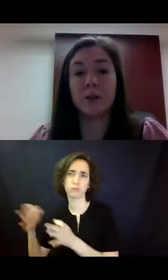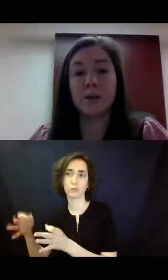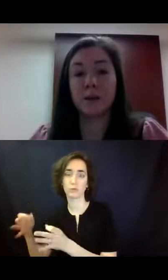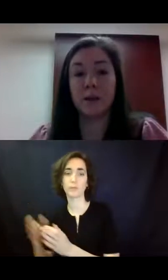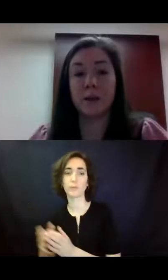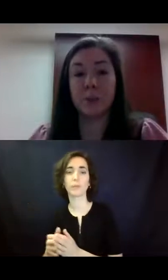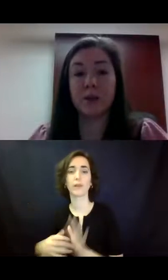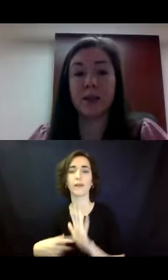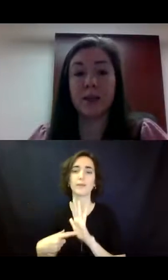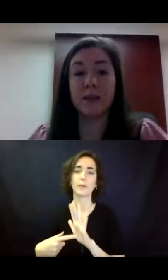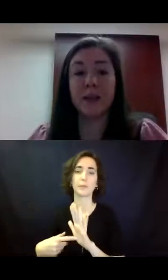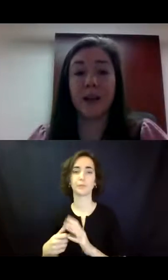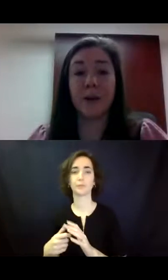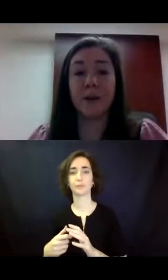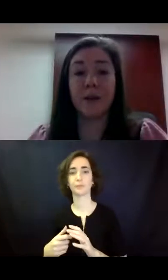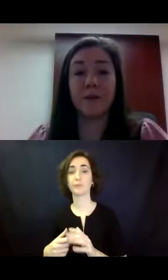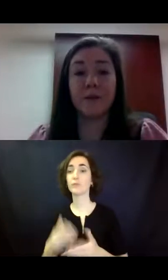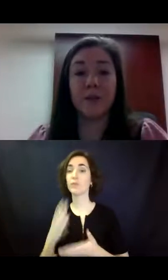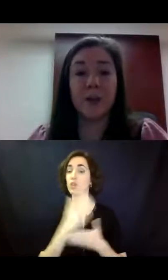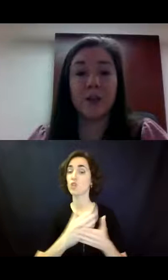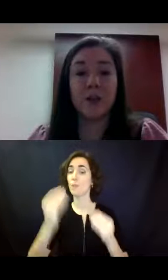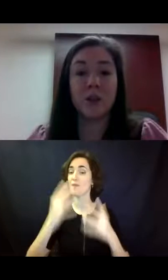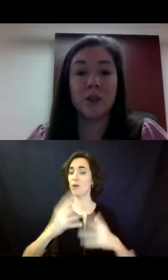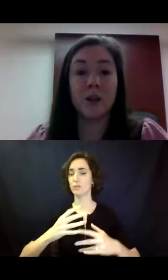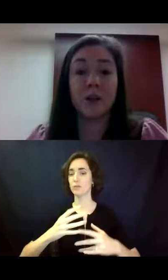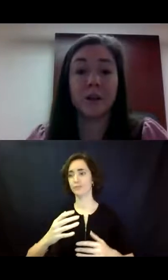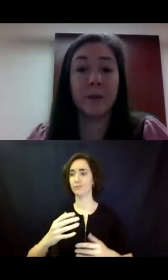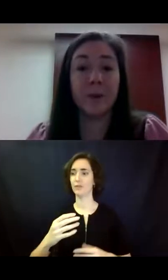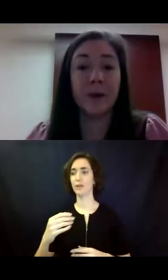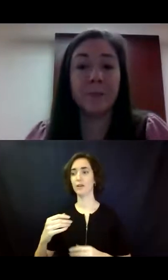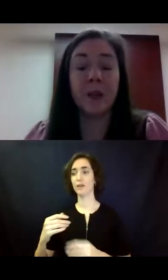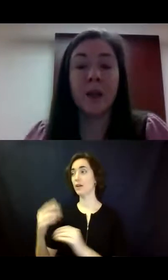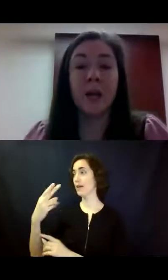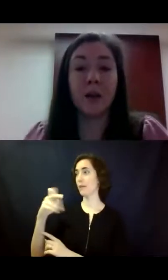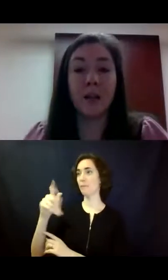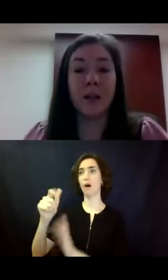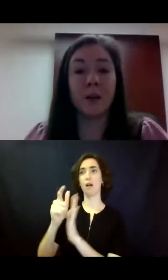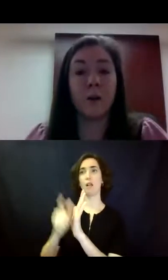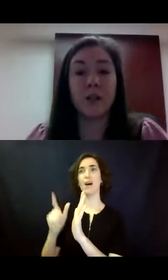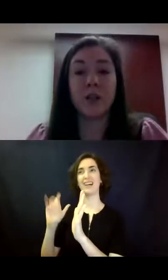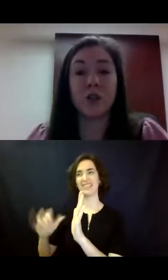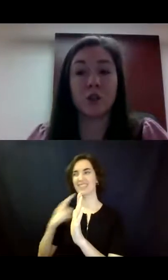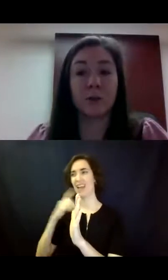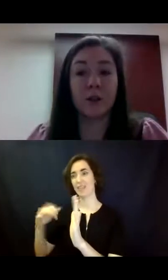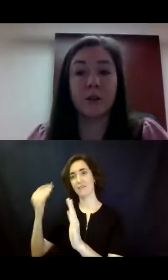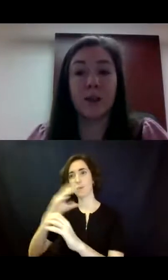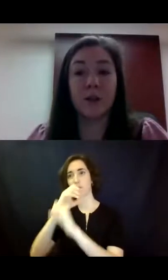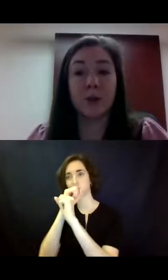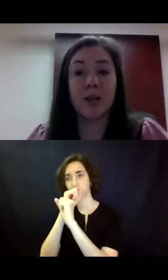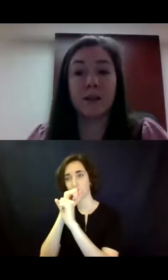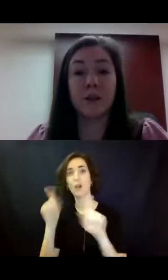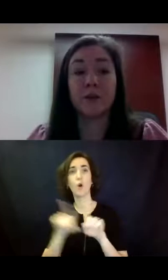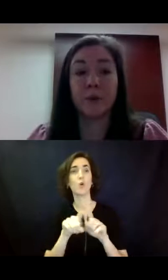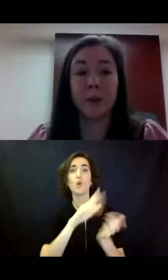includes protected health information under HIPAA and any and all educational records that are